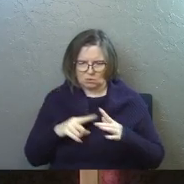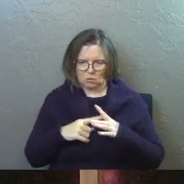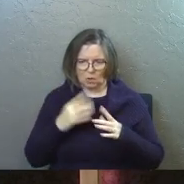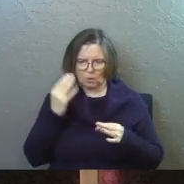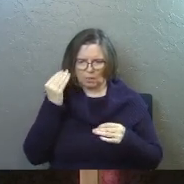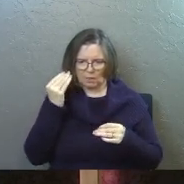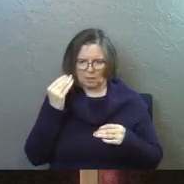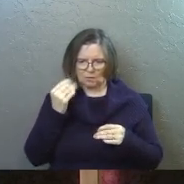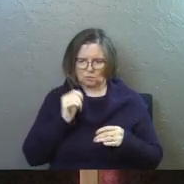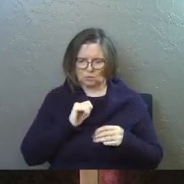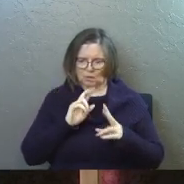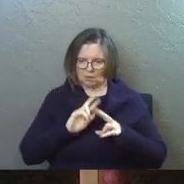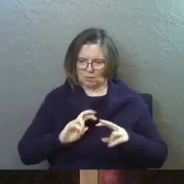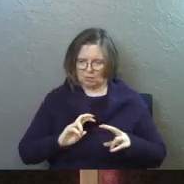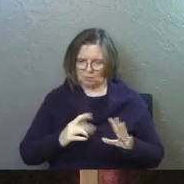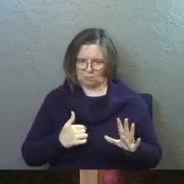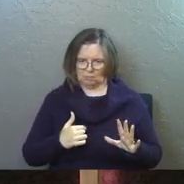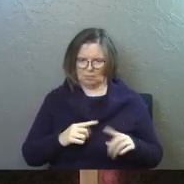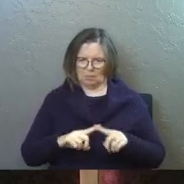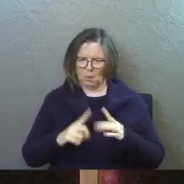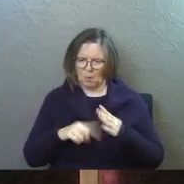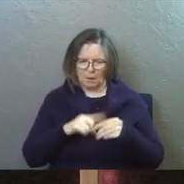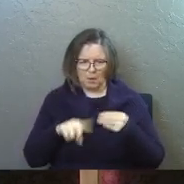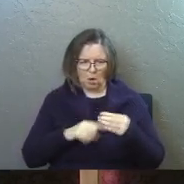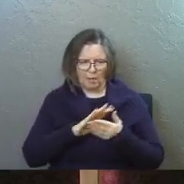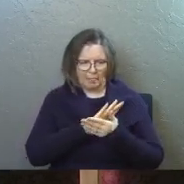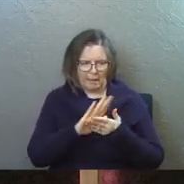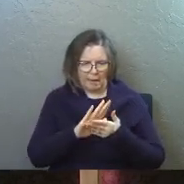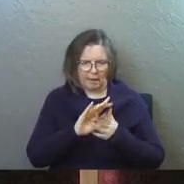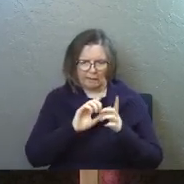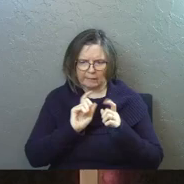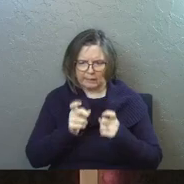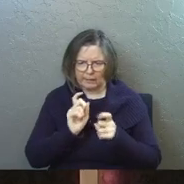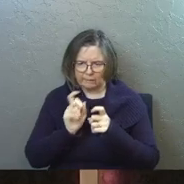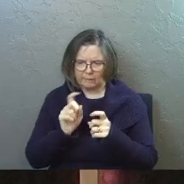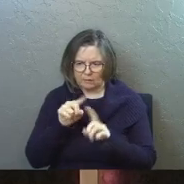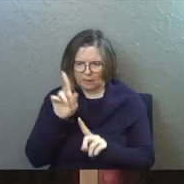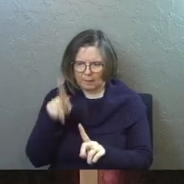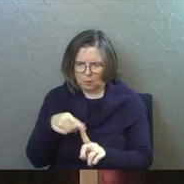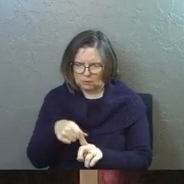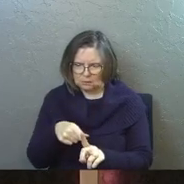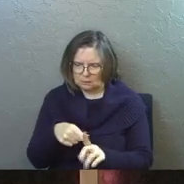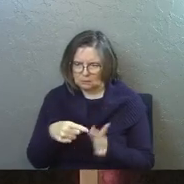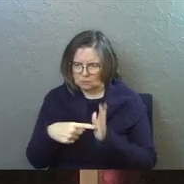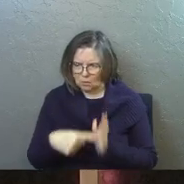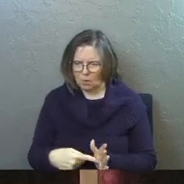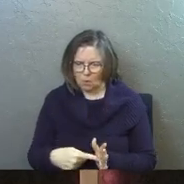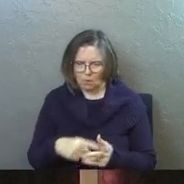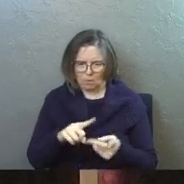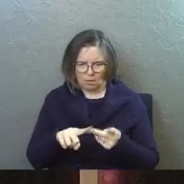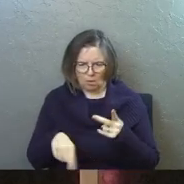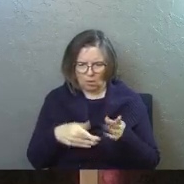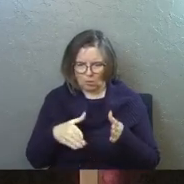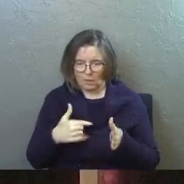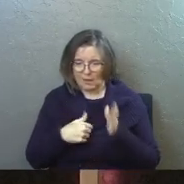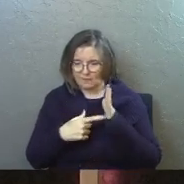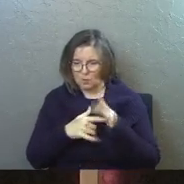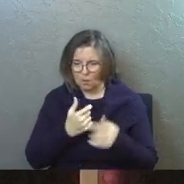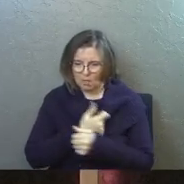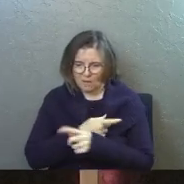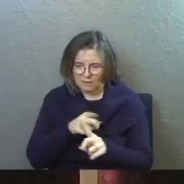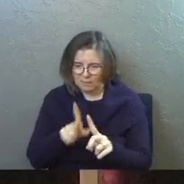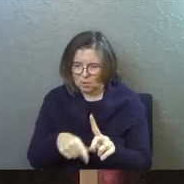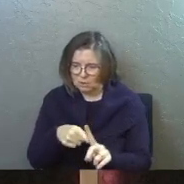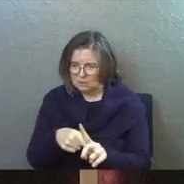to think to yourself, but what about all the kindness I've done for this person? What about all the ways that I've shown